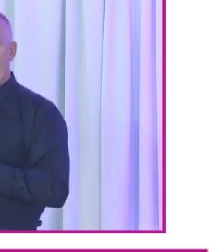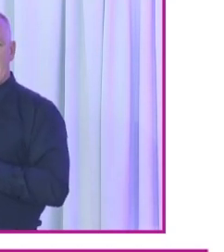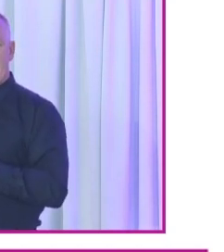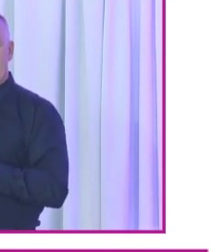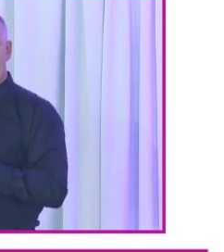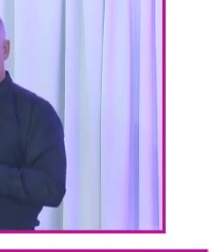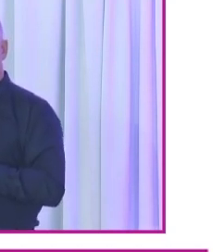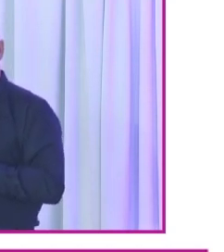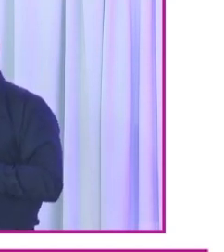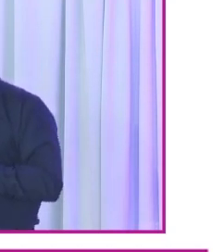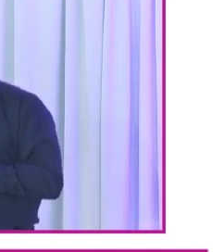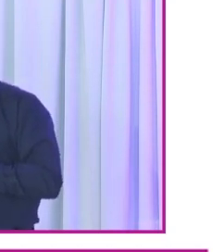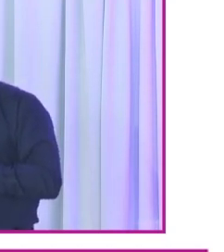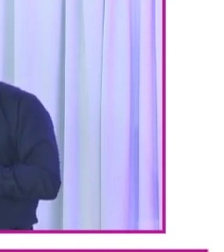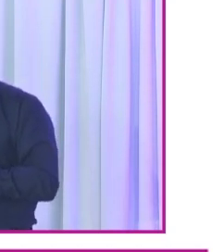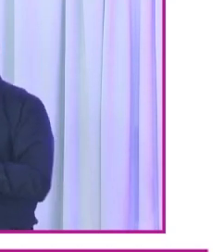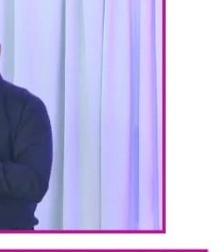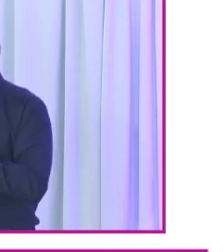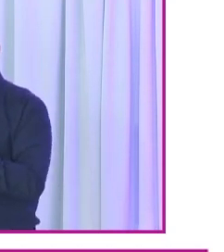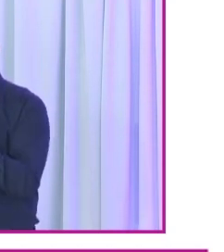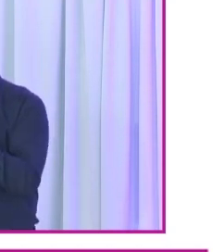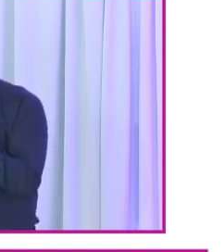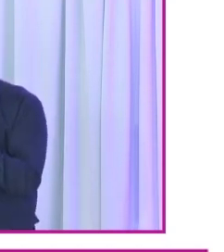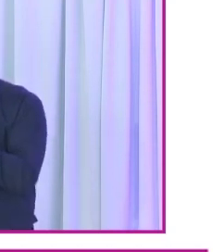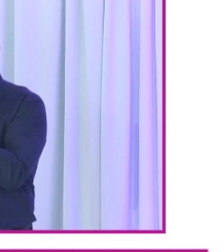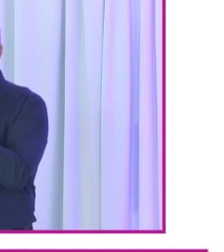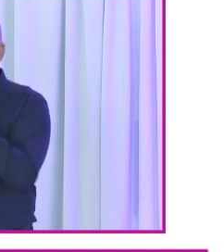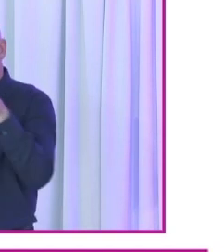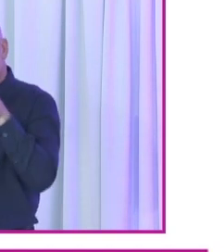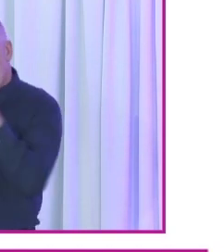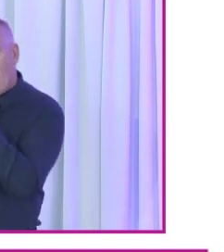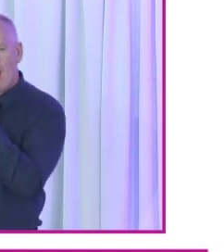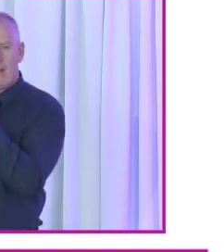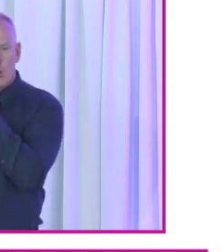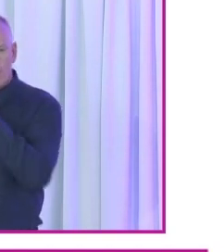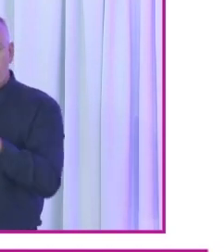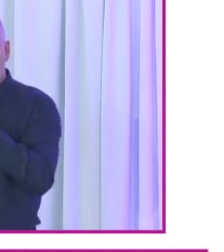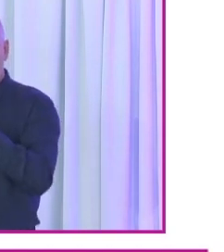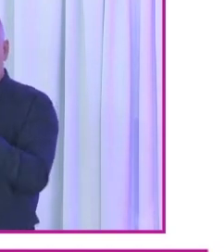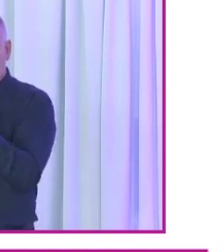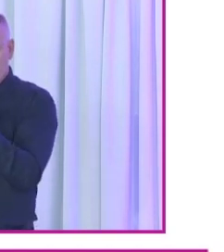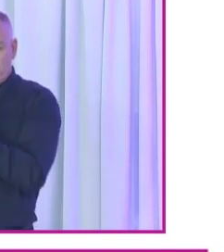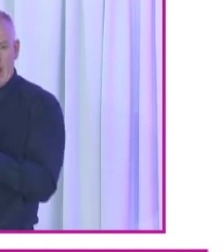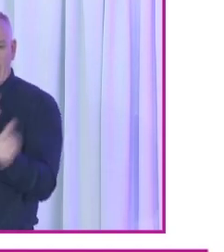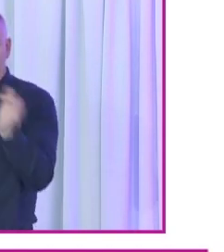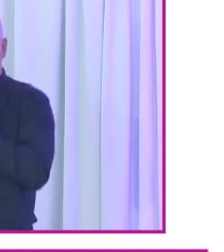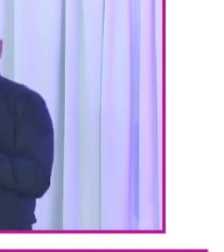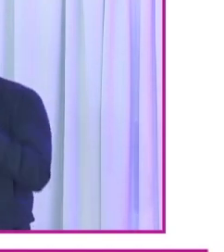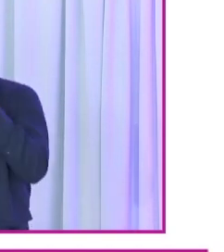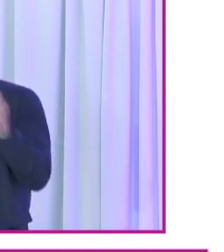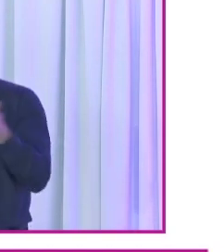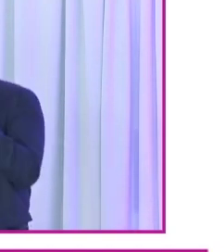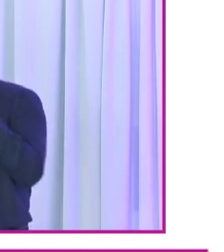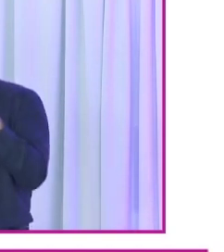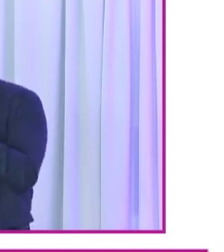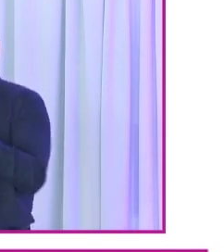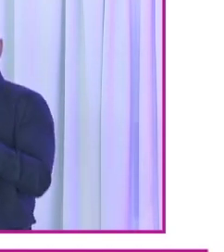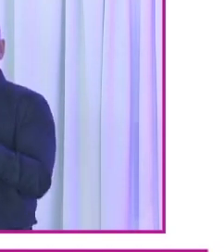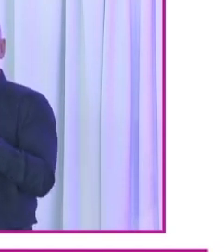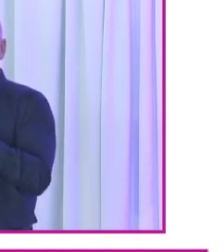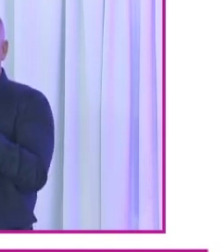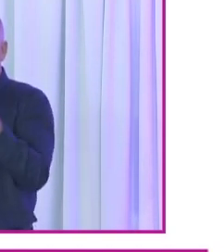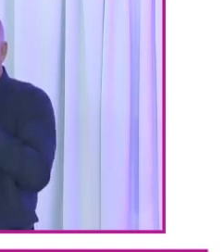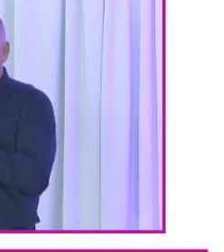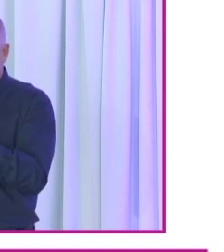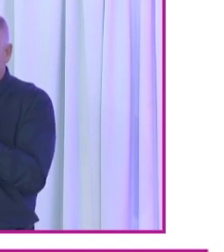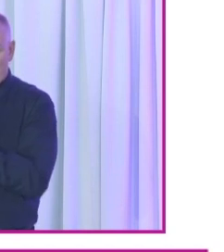undertook what is really a small survey immediately after general election 2020 to capture